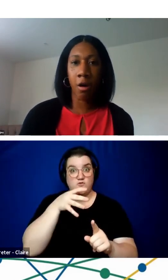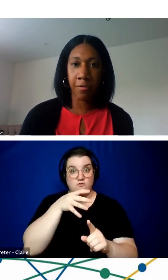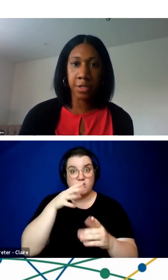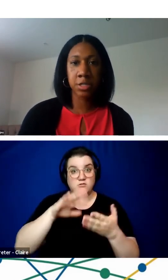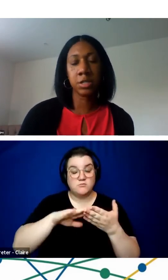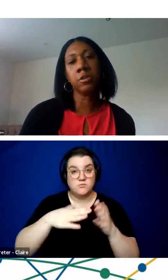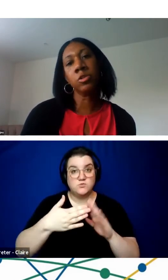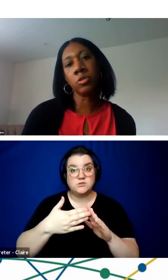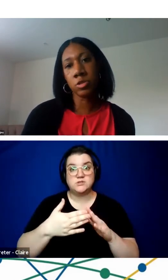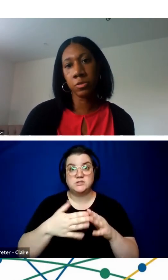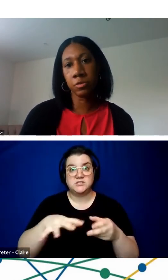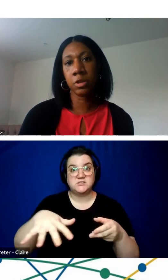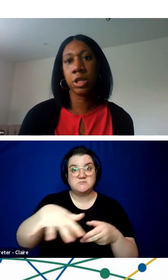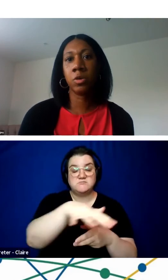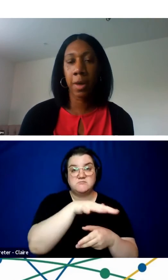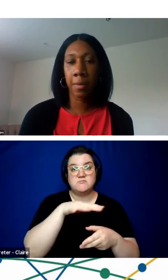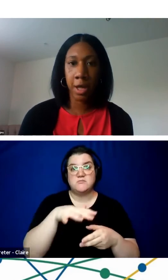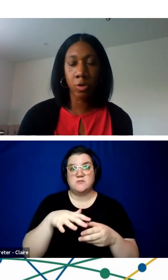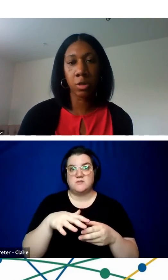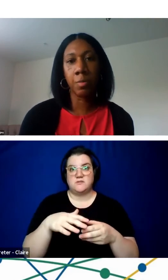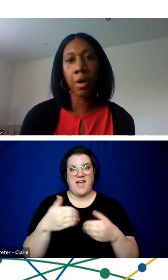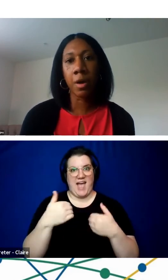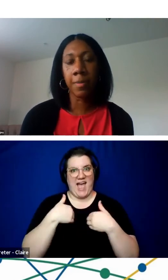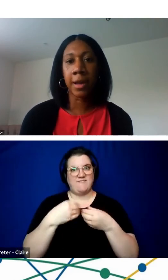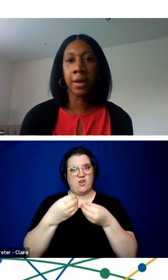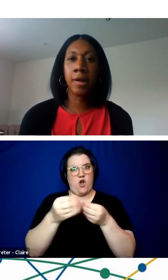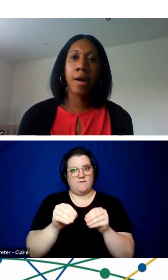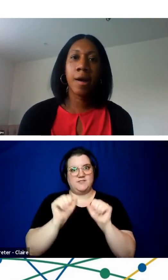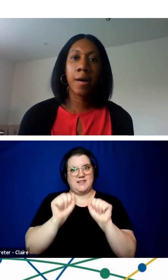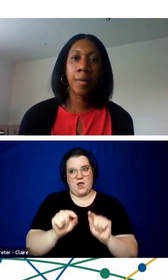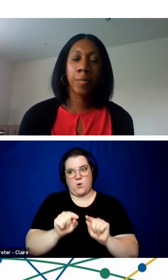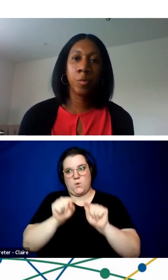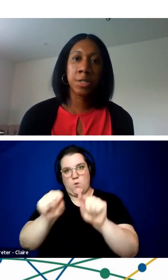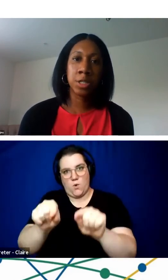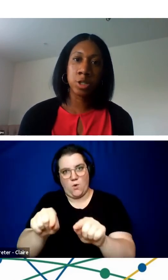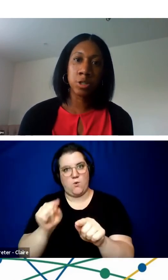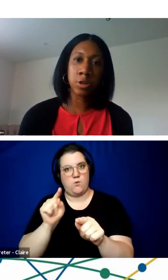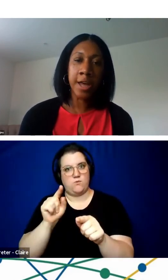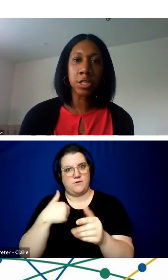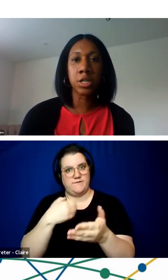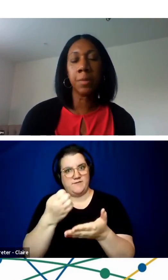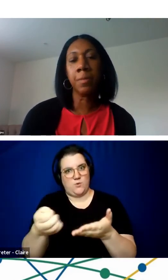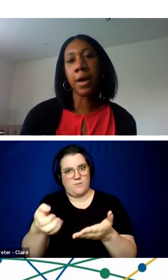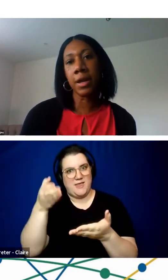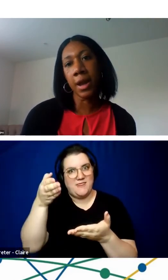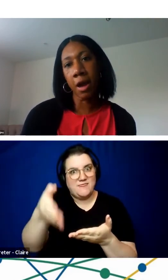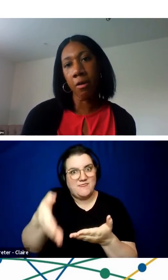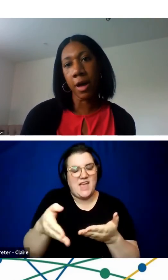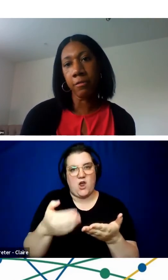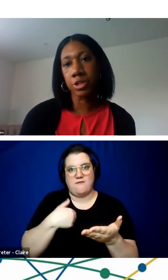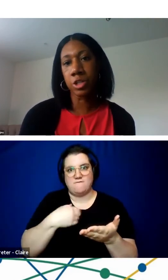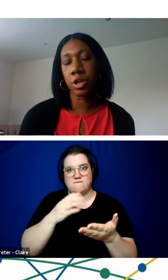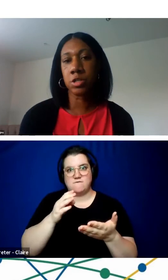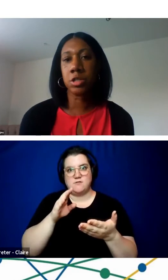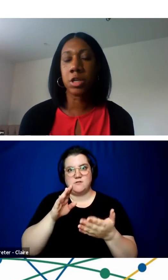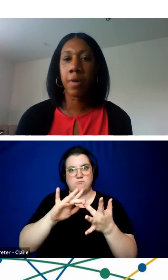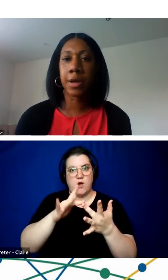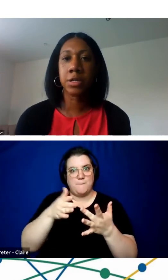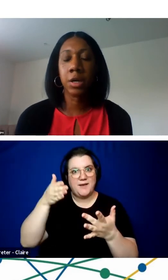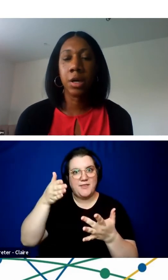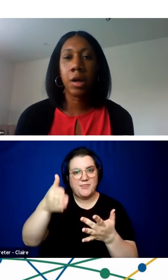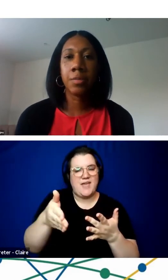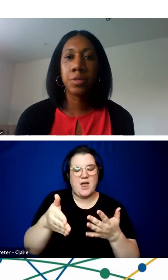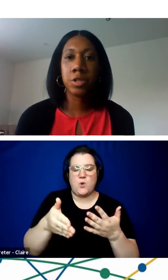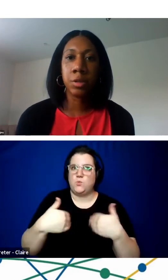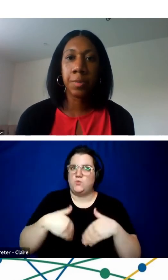the office to even go to for the equipment or the broadband was a stretch, but now having to go to